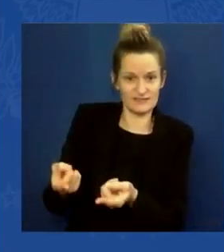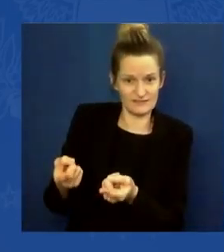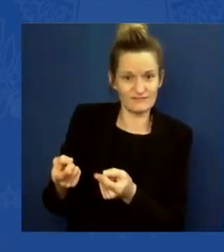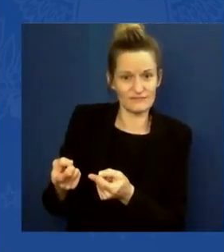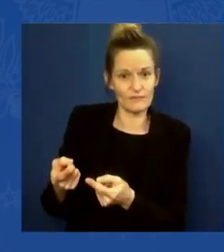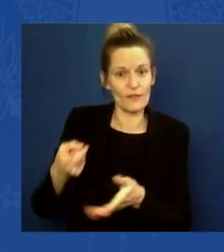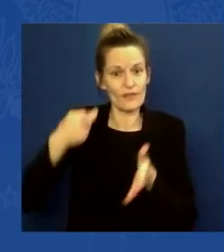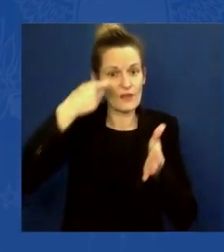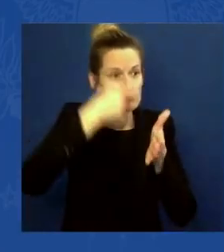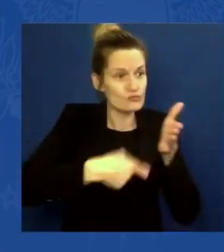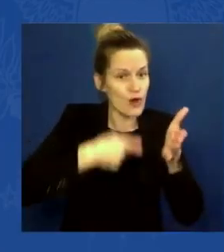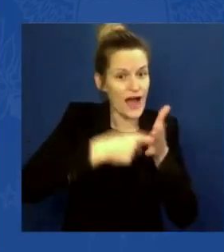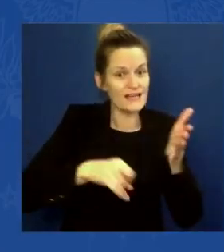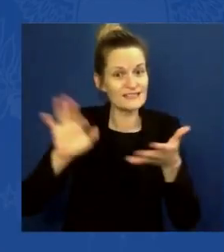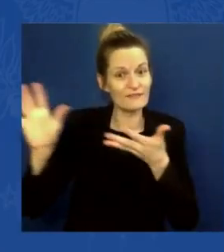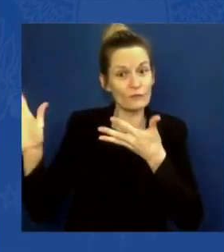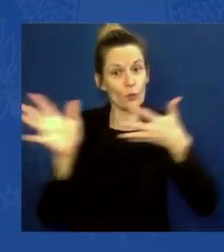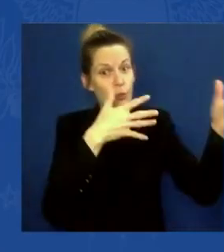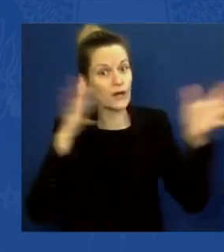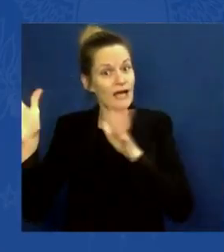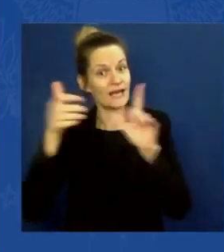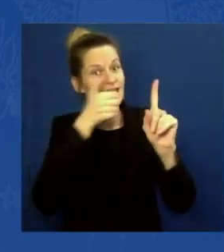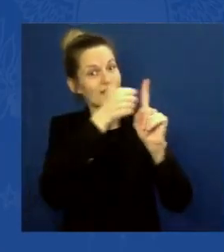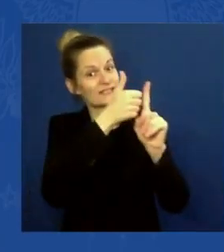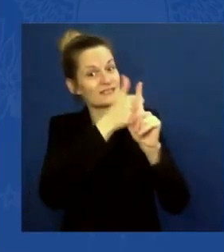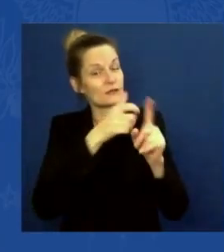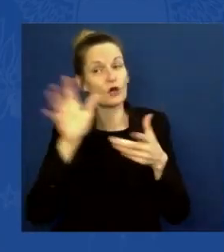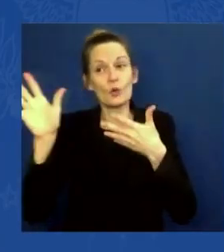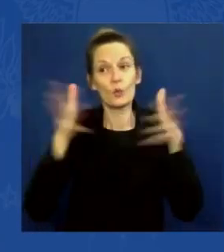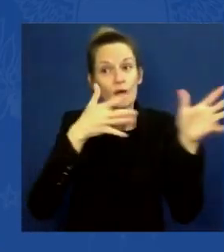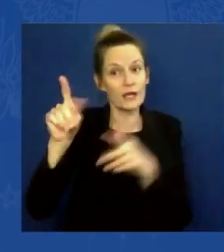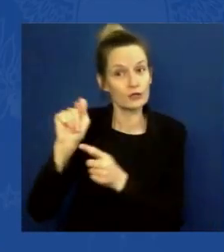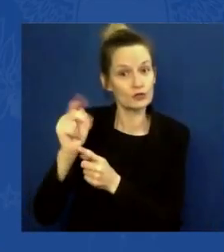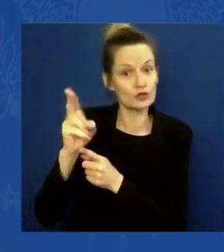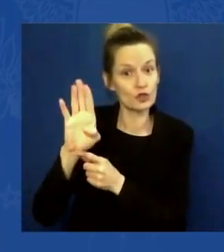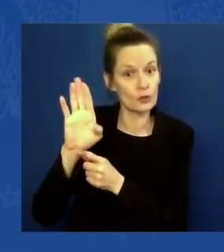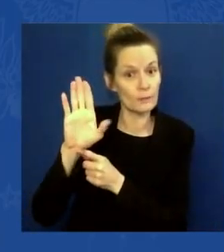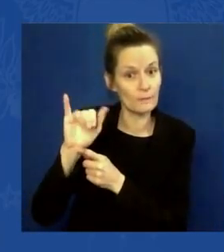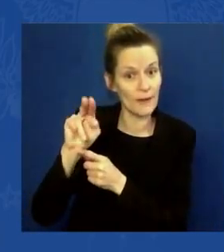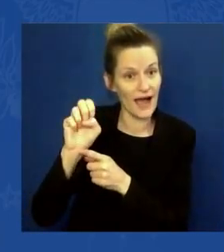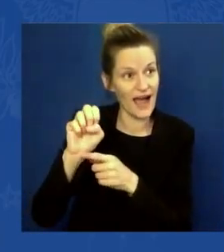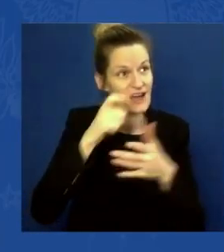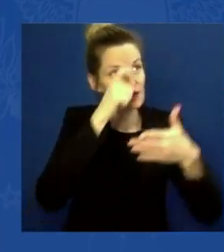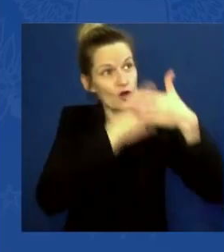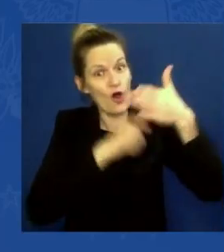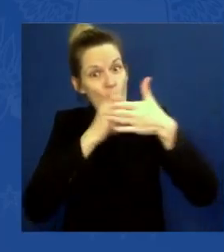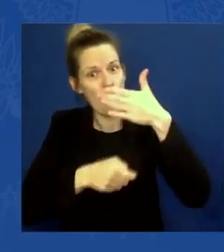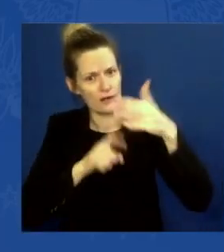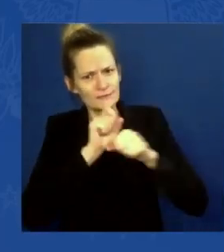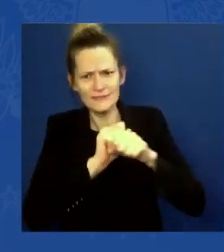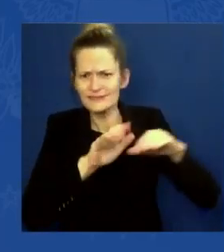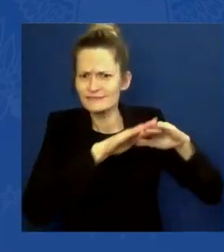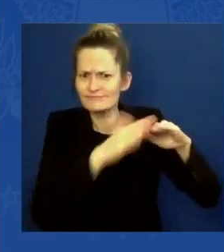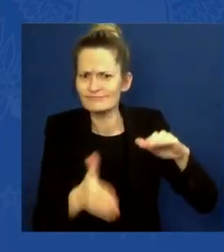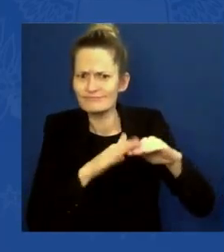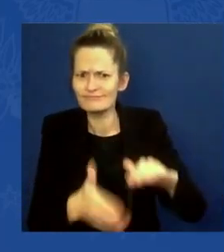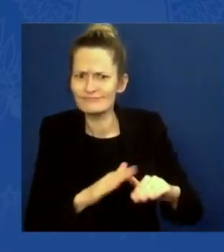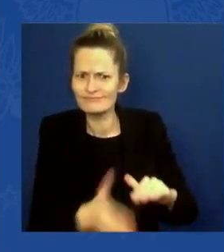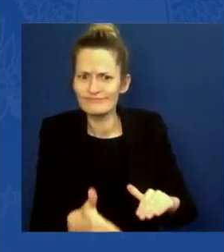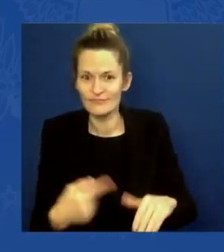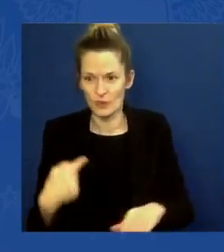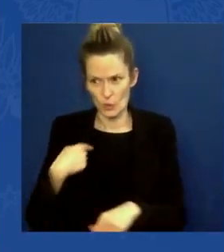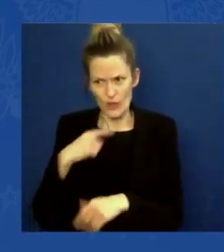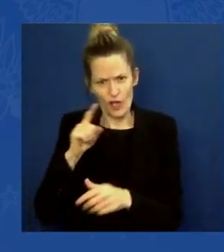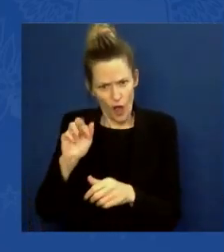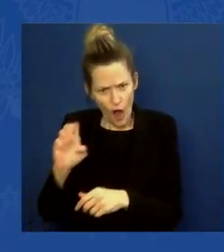investments we made in the Recovery Act back when I was Vice President. And today, renewables are now cheaper than fossil fuels in many parts of the